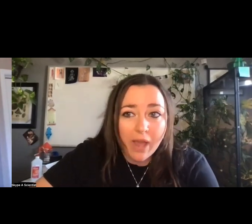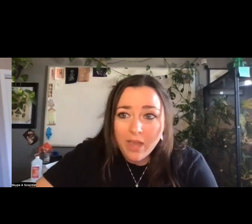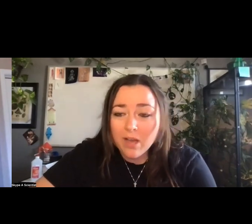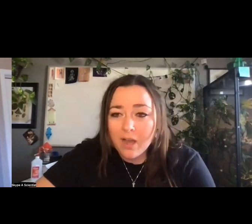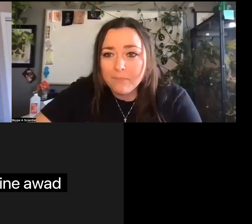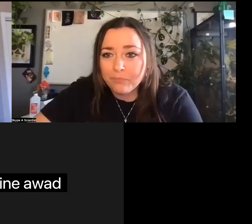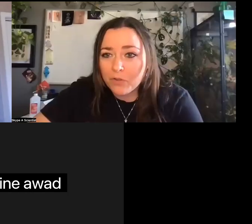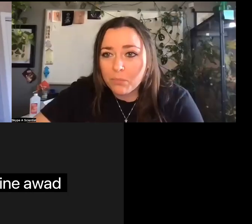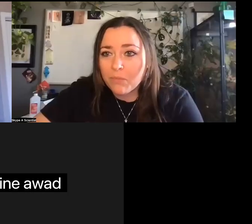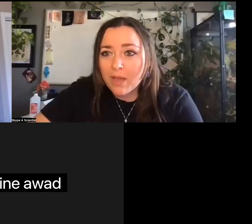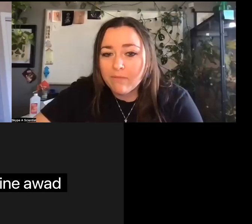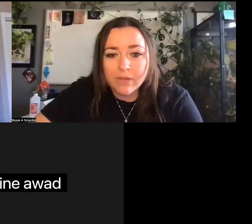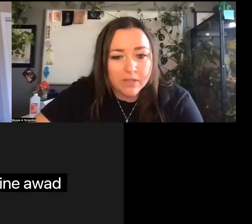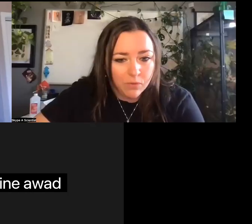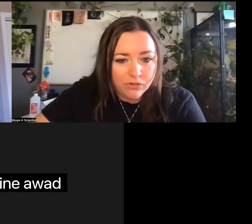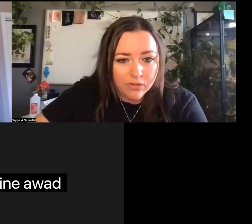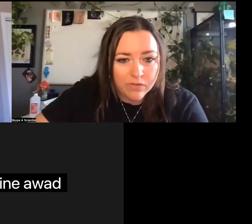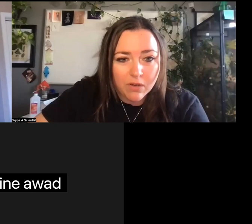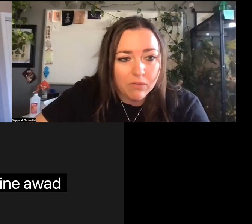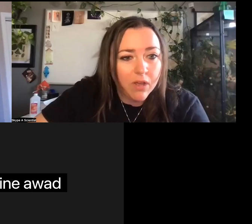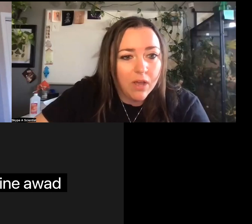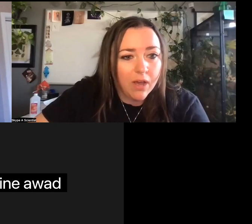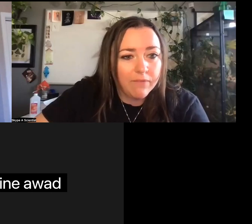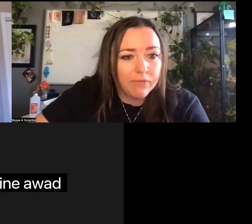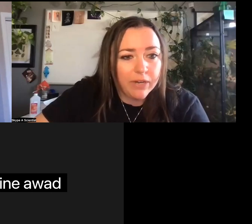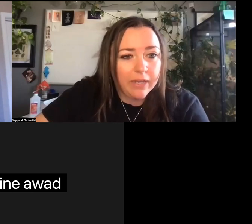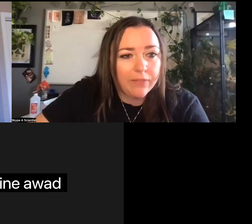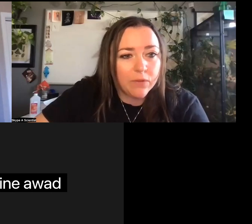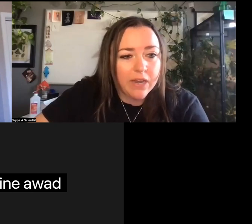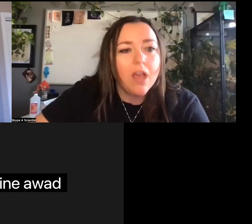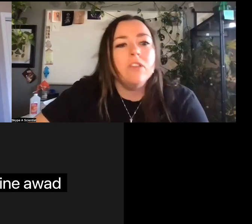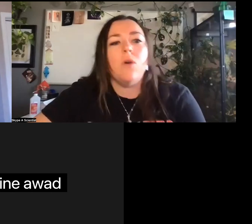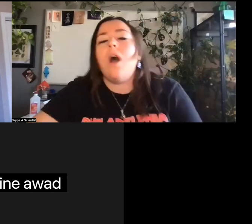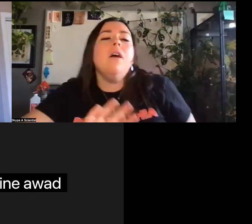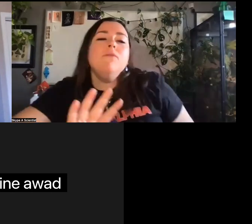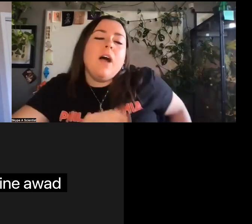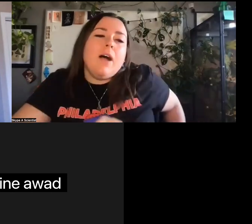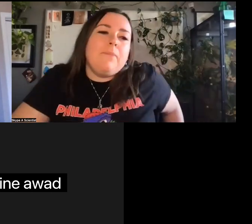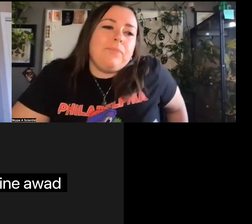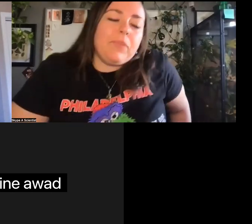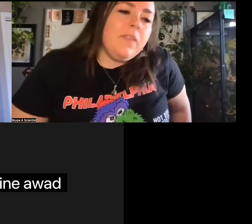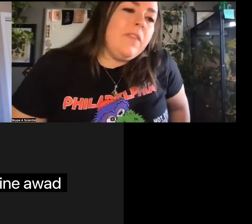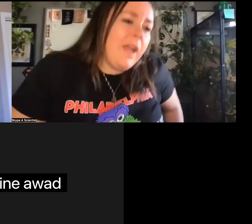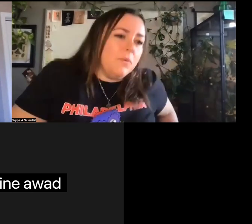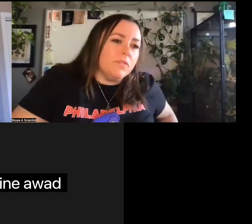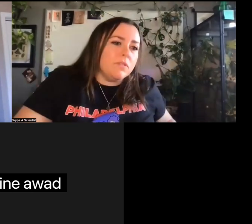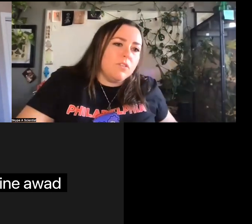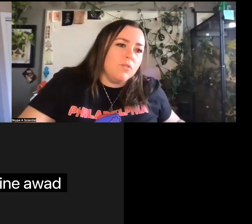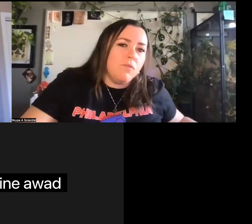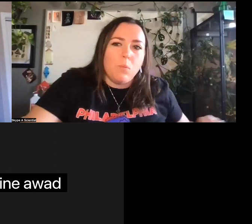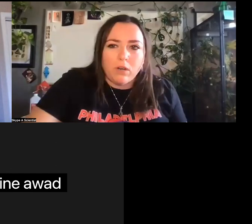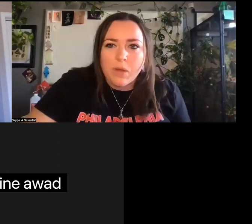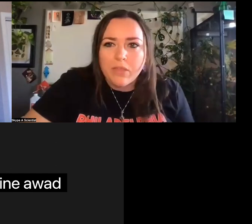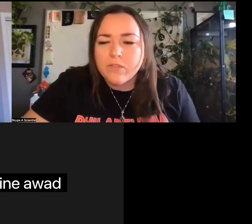to the Q and a, um, normally we have a zillion questions, so, uh, feel free to get those in. So of, um, the animals